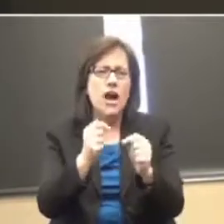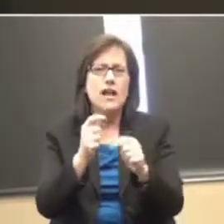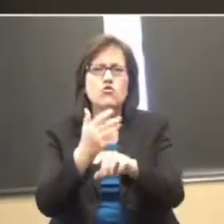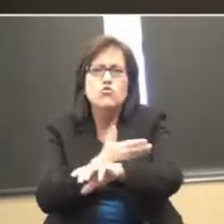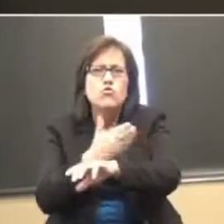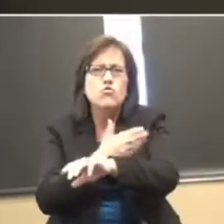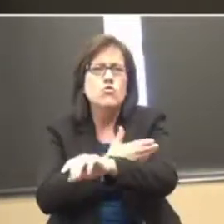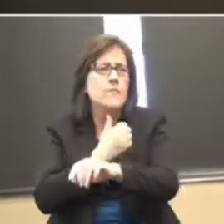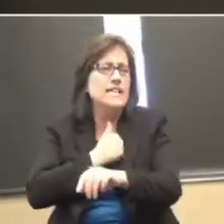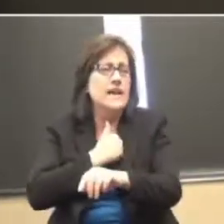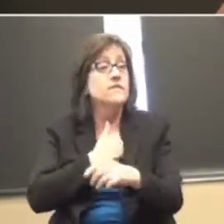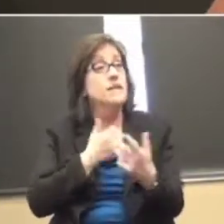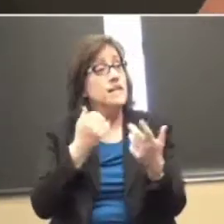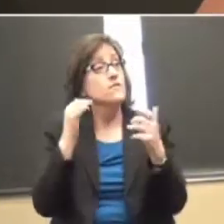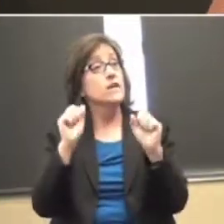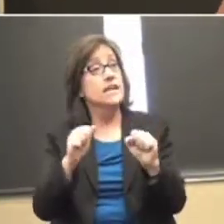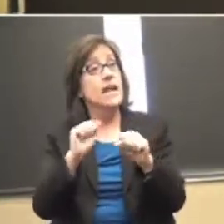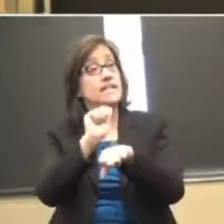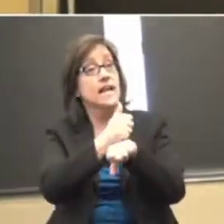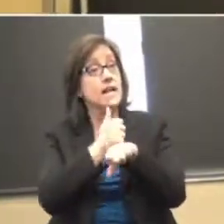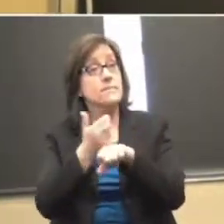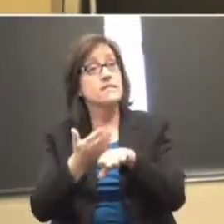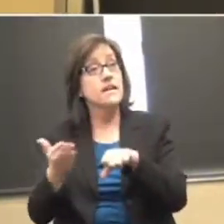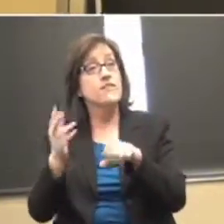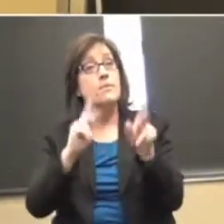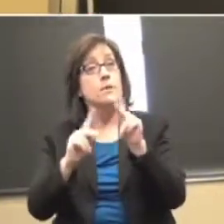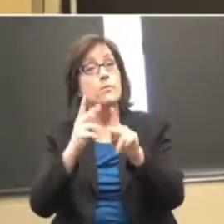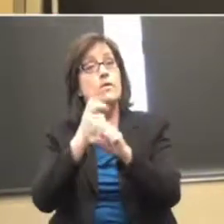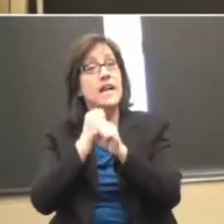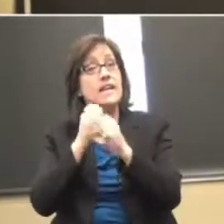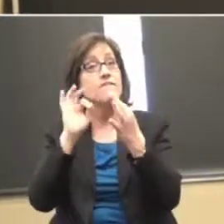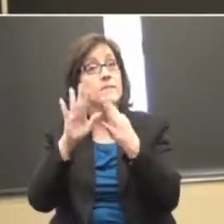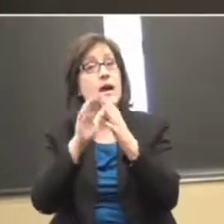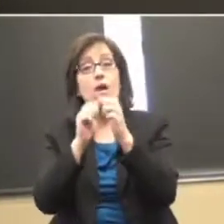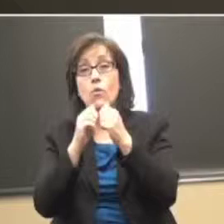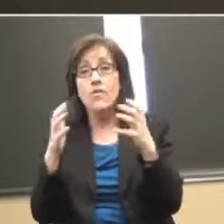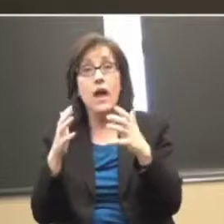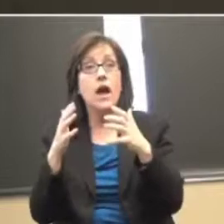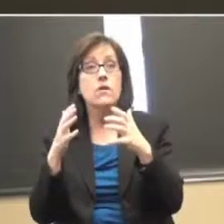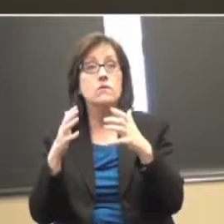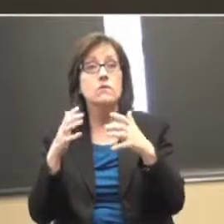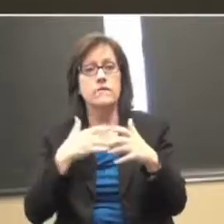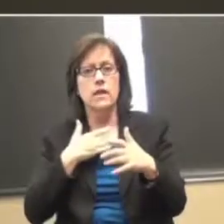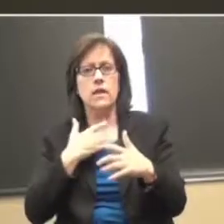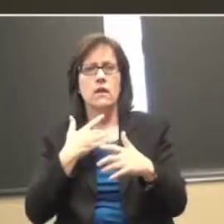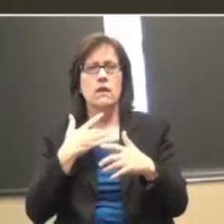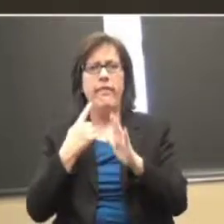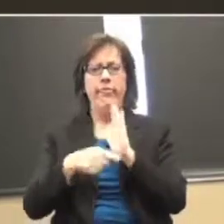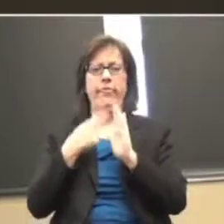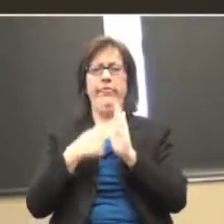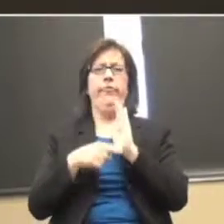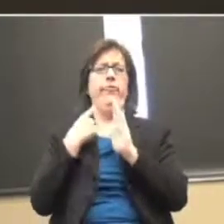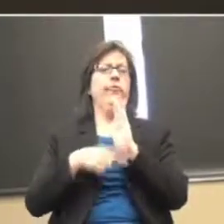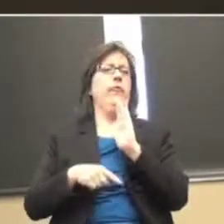You know, and if we can get stuff set up to where people could be getting feedback without feeling like they're going to be beaten up by it, most teachers want the feedback